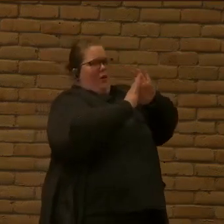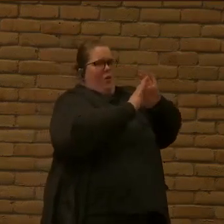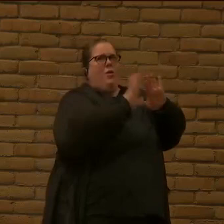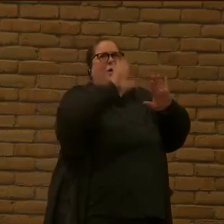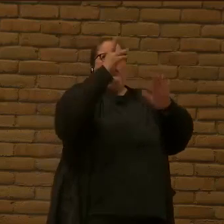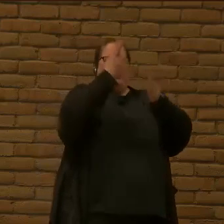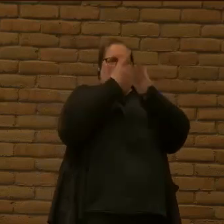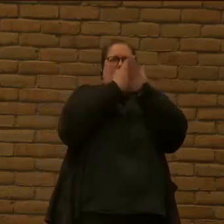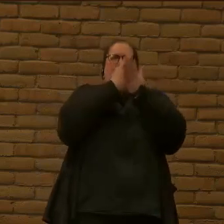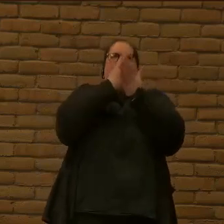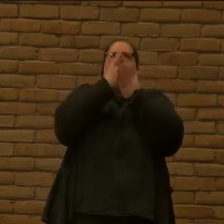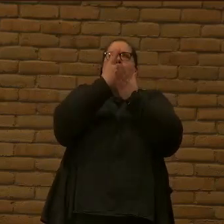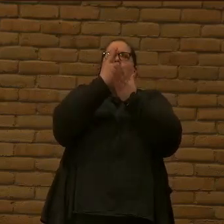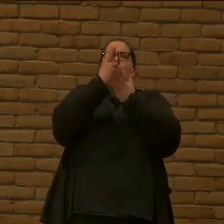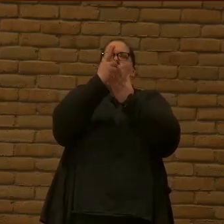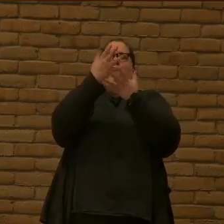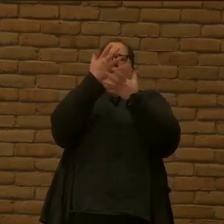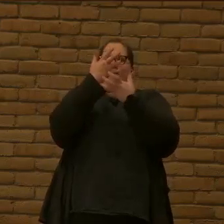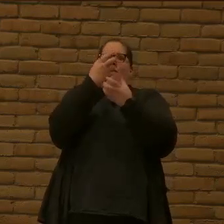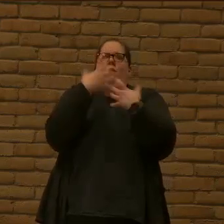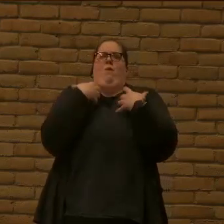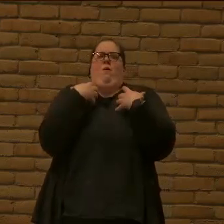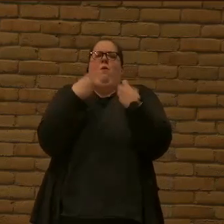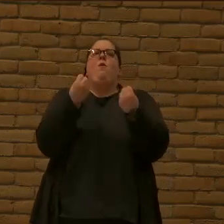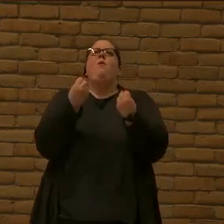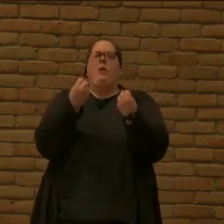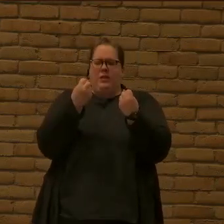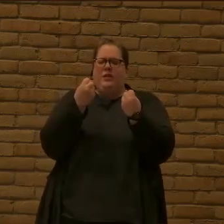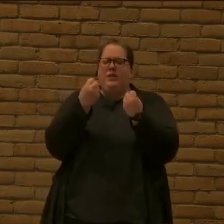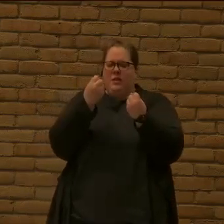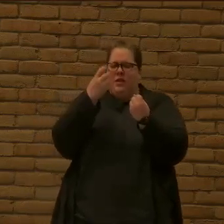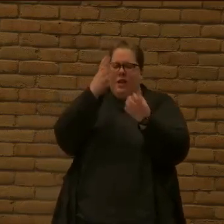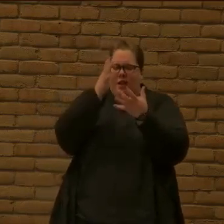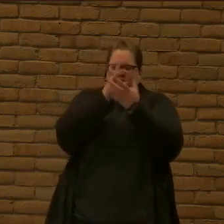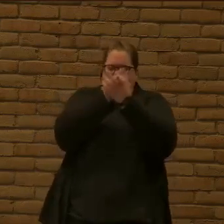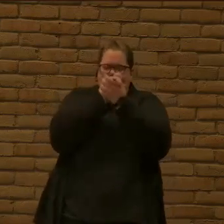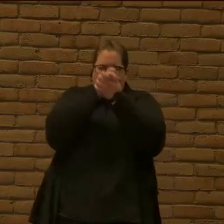Holding on to truth that's healing me